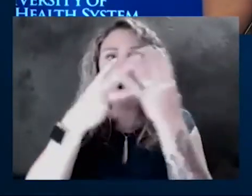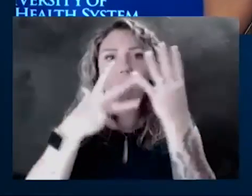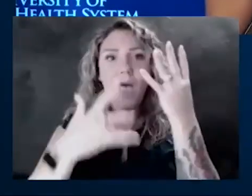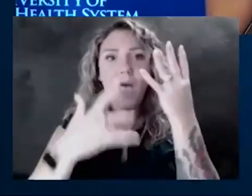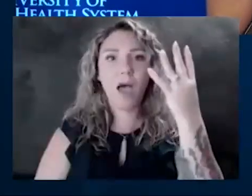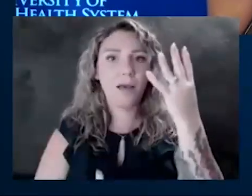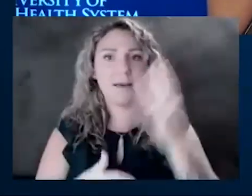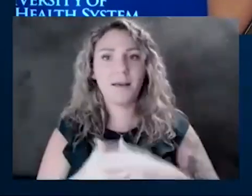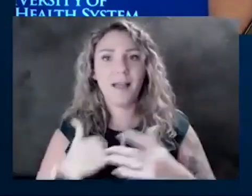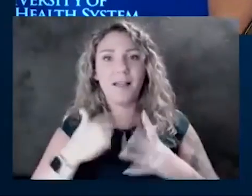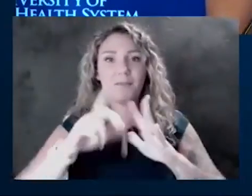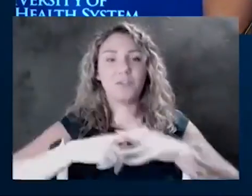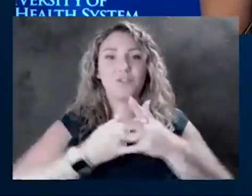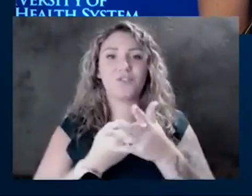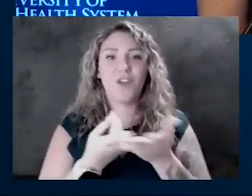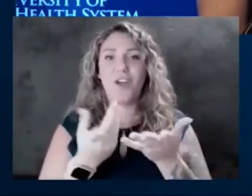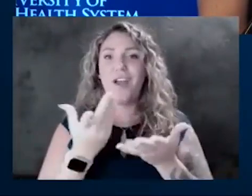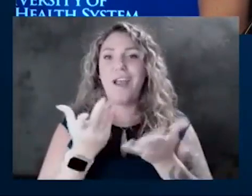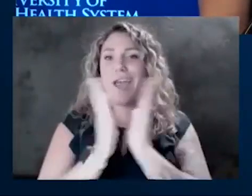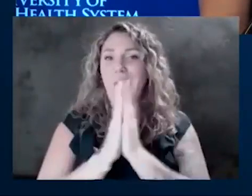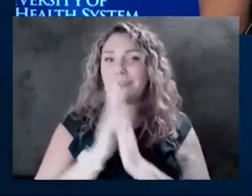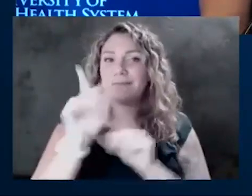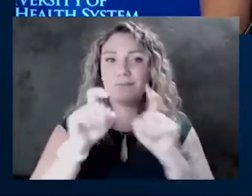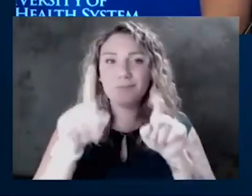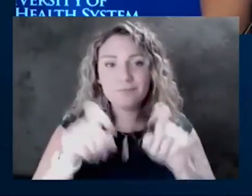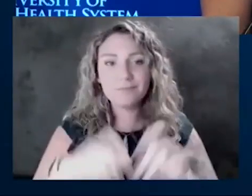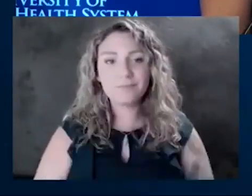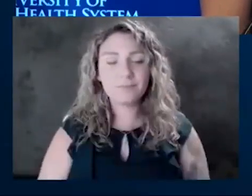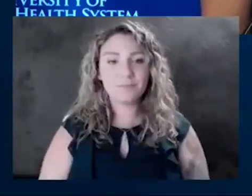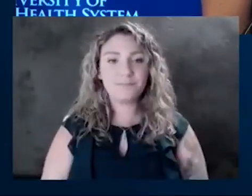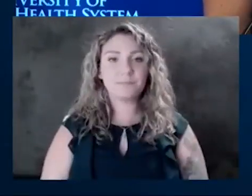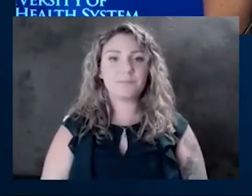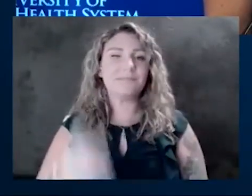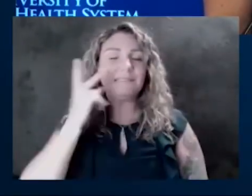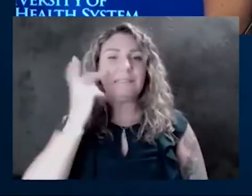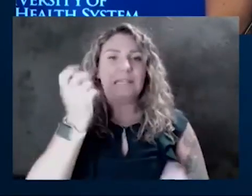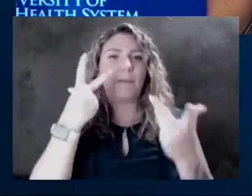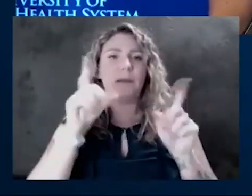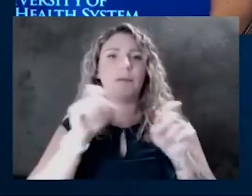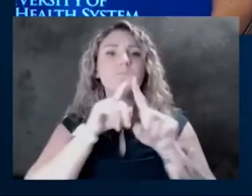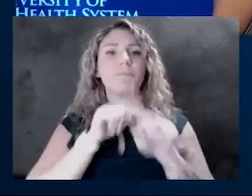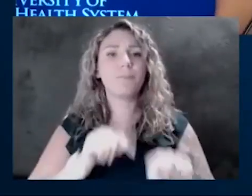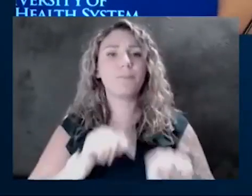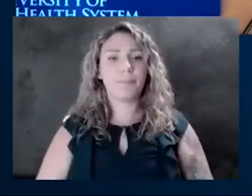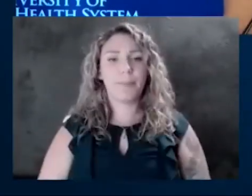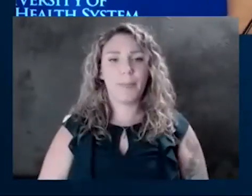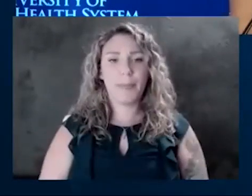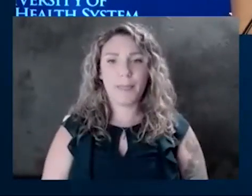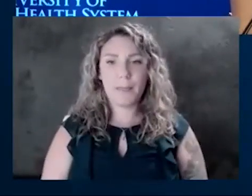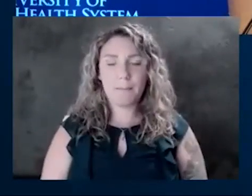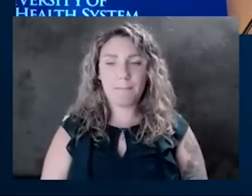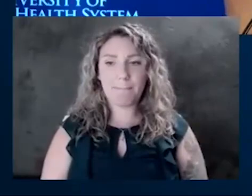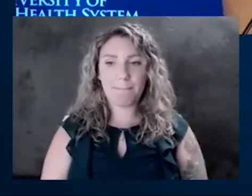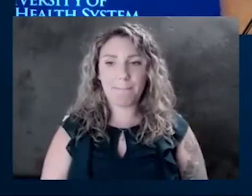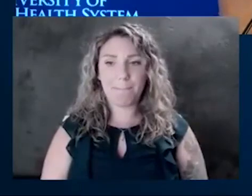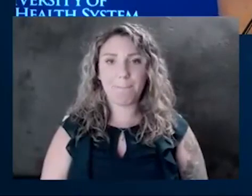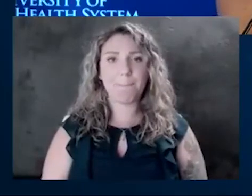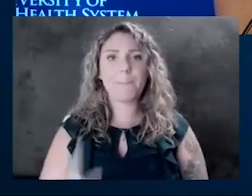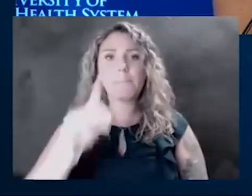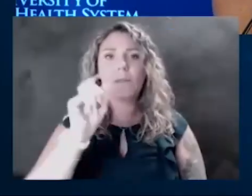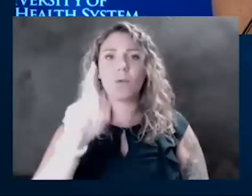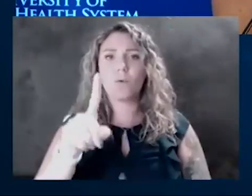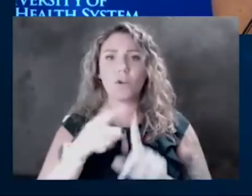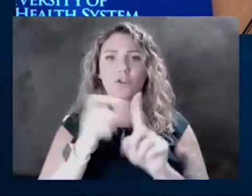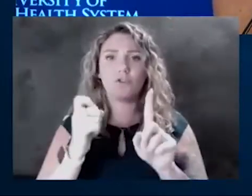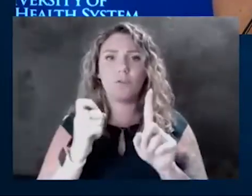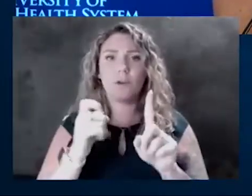asking these real quick and see how many we can get to. So a question came in from Joe. He's a